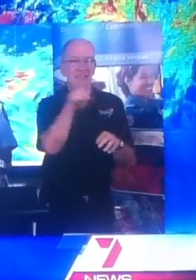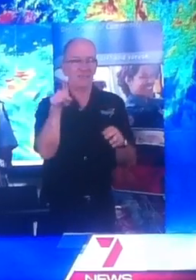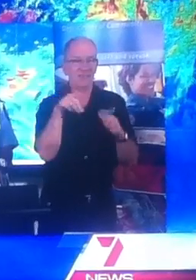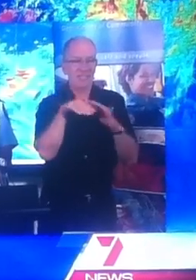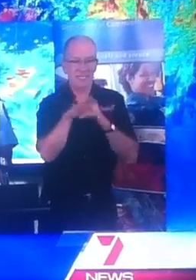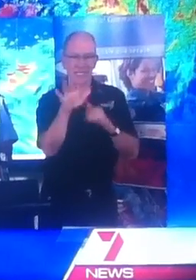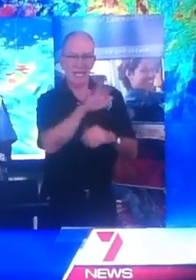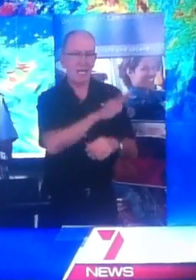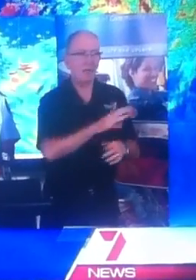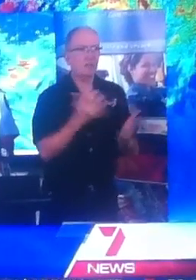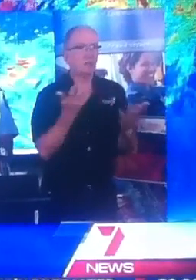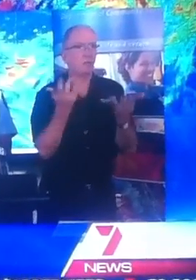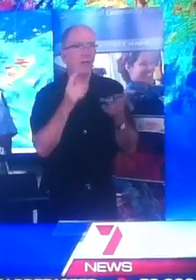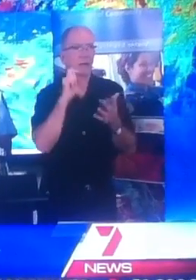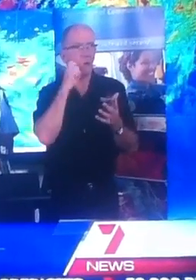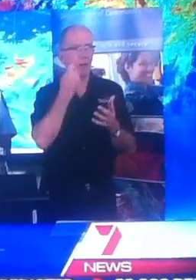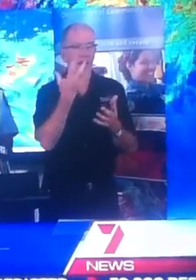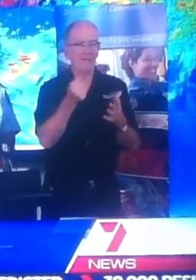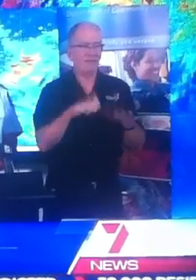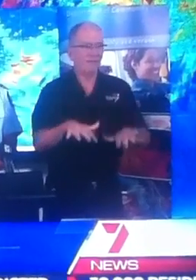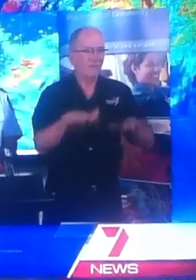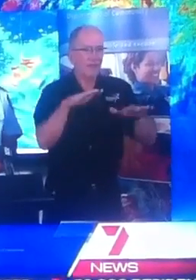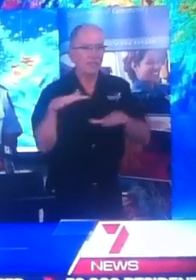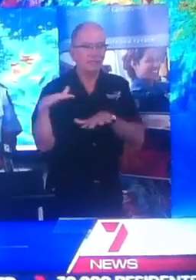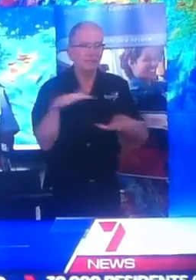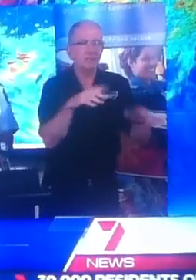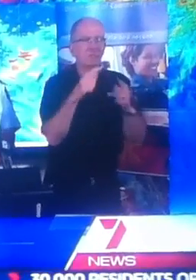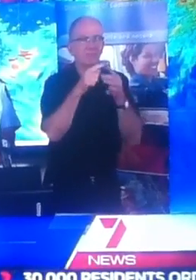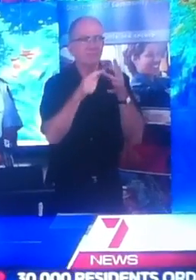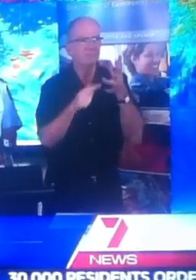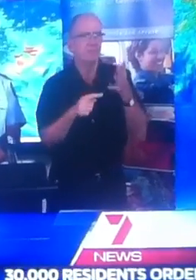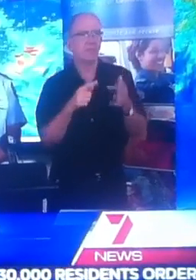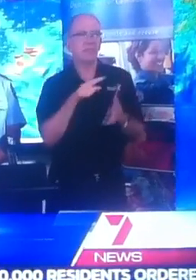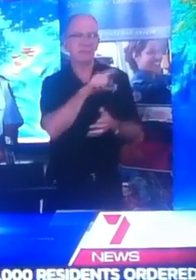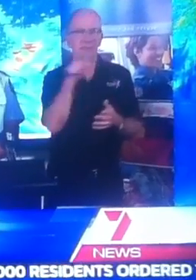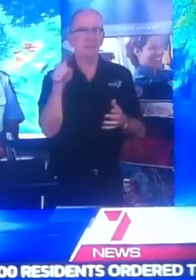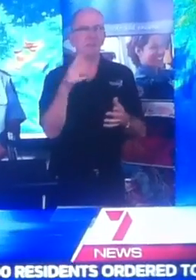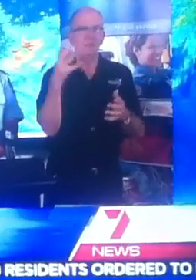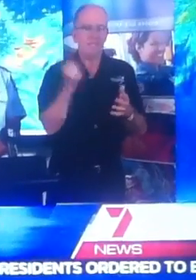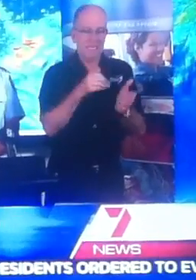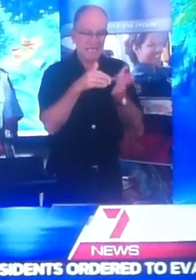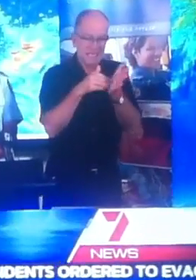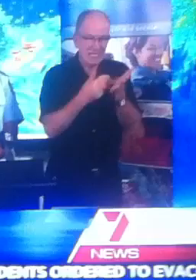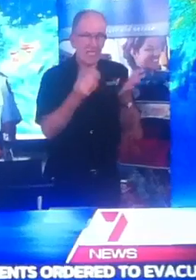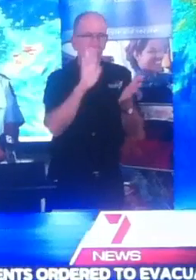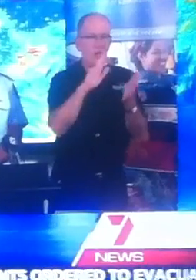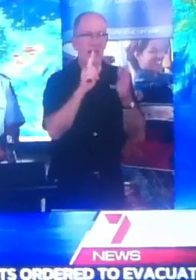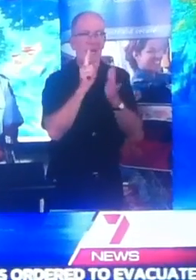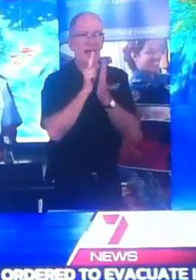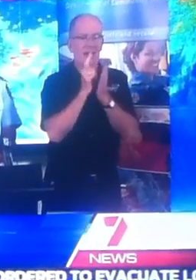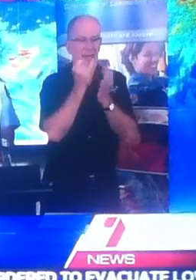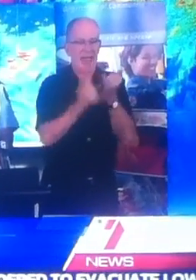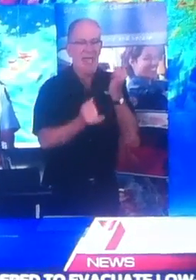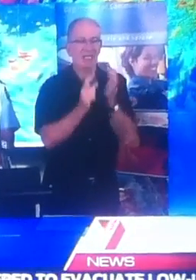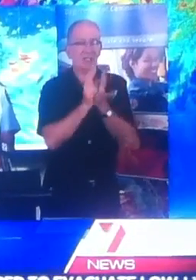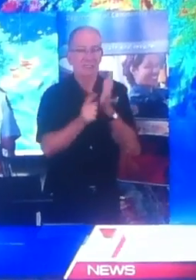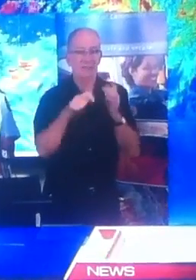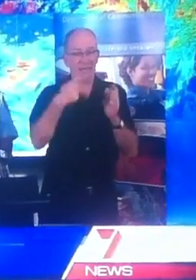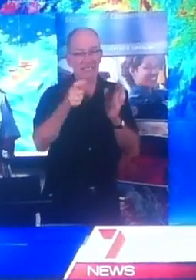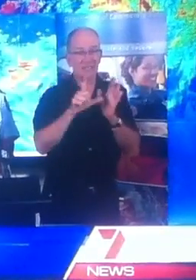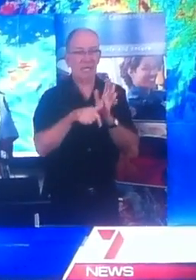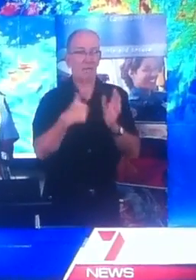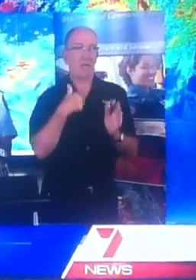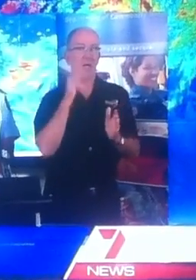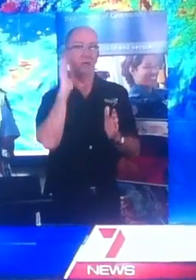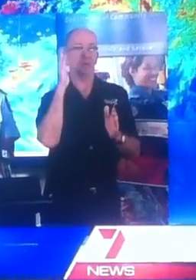areas that might experience flooding should be looking at their absolutely last chance. The next time I'm doing an update there